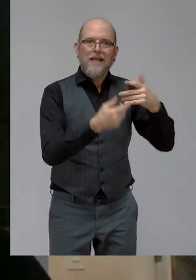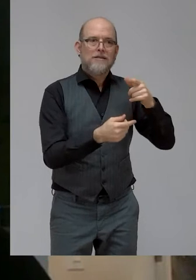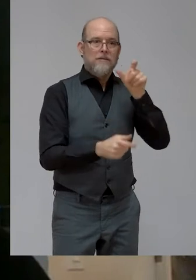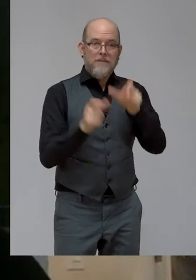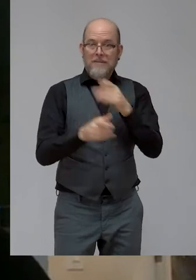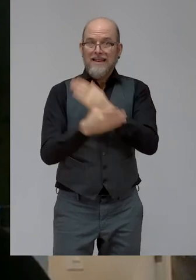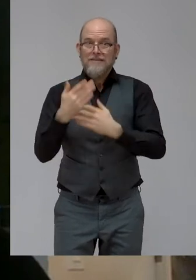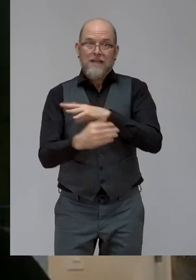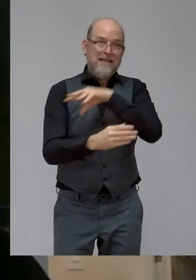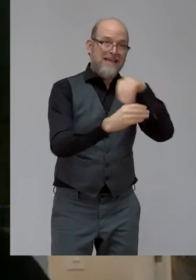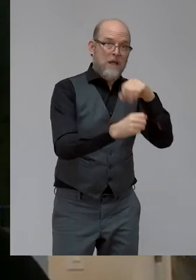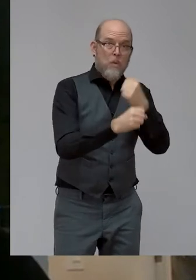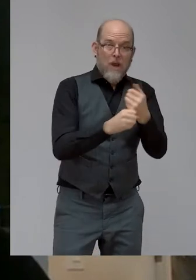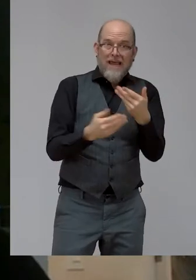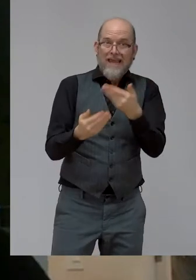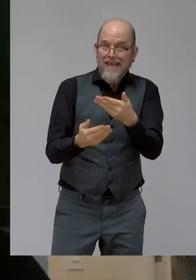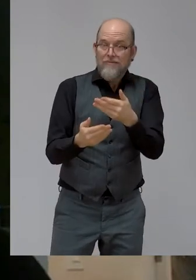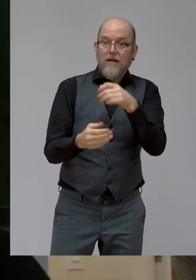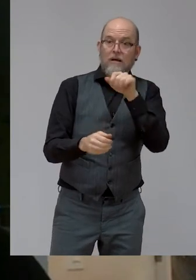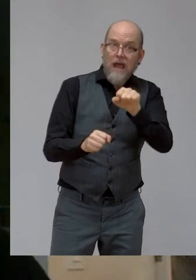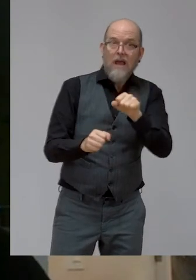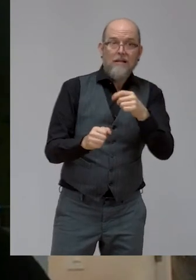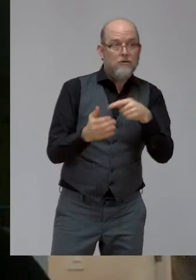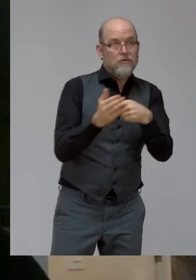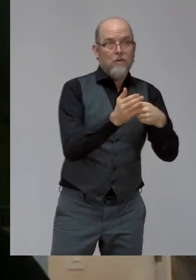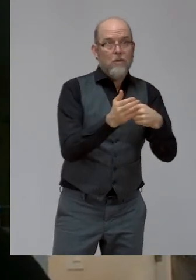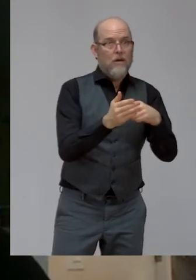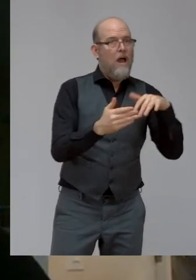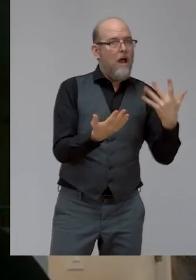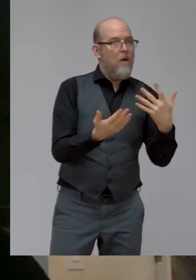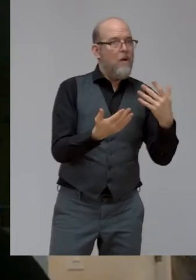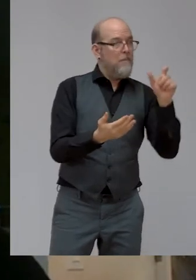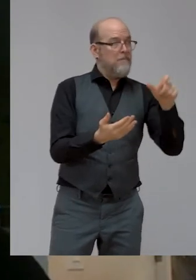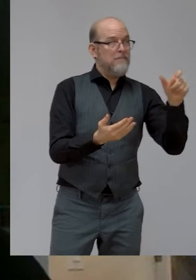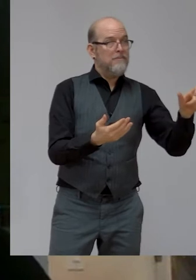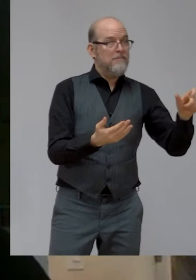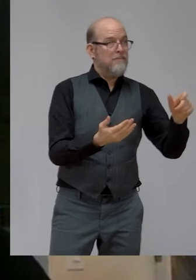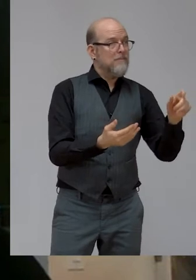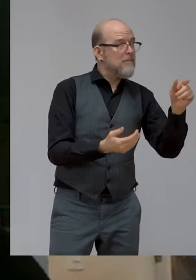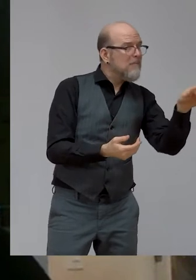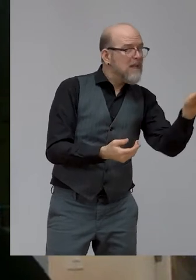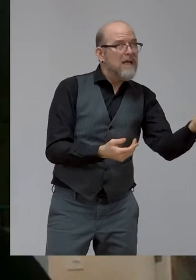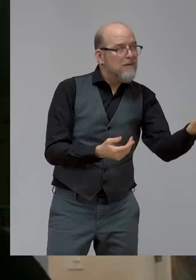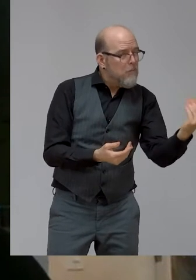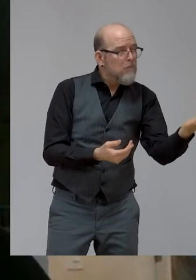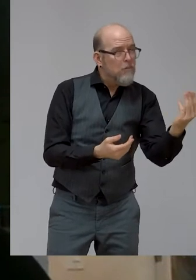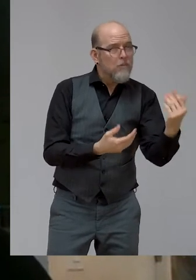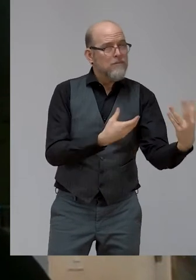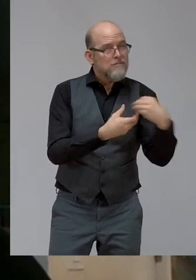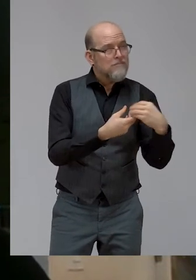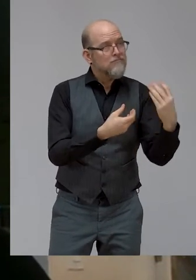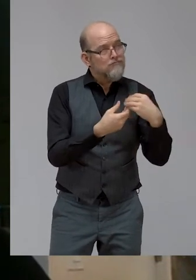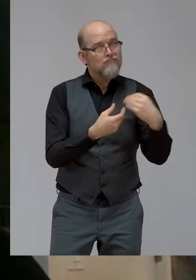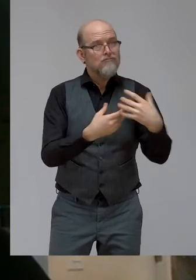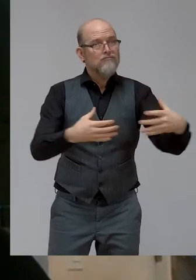and use them even when they come out on the other side. Because inevitably there